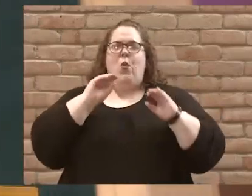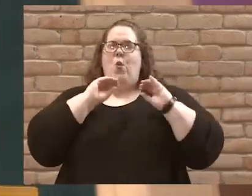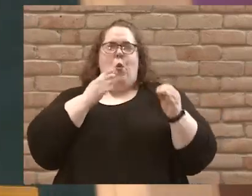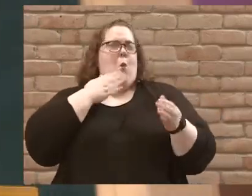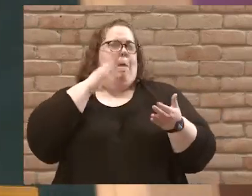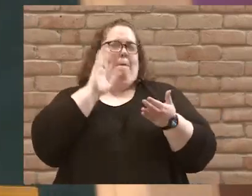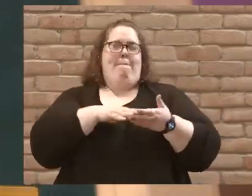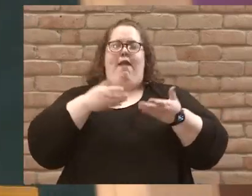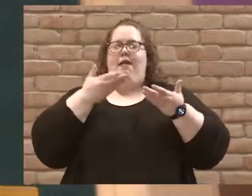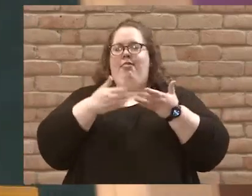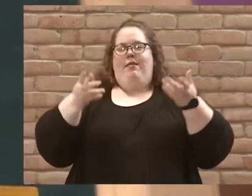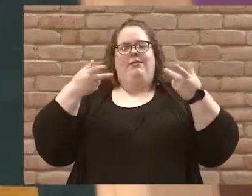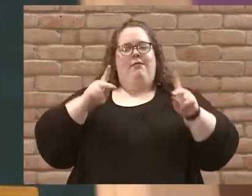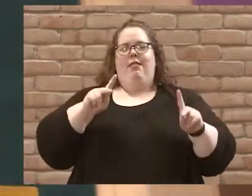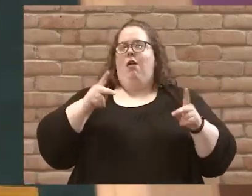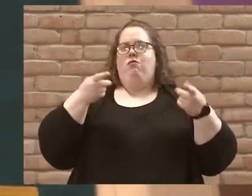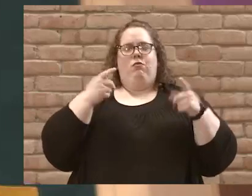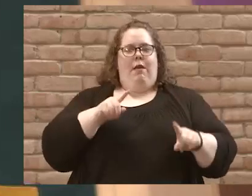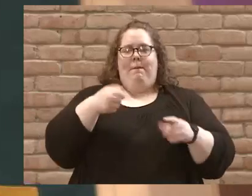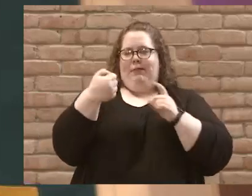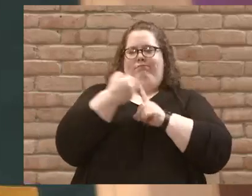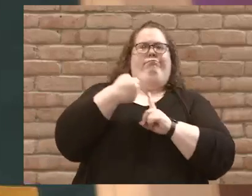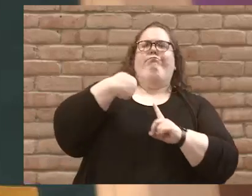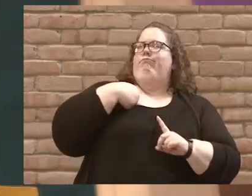to happen in our lives.